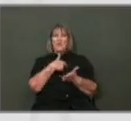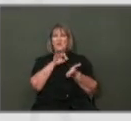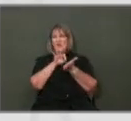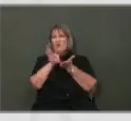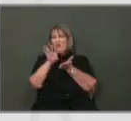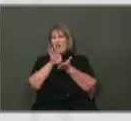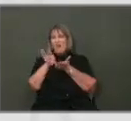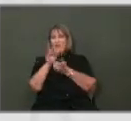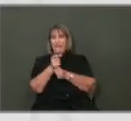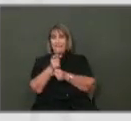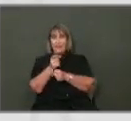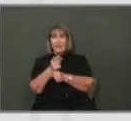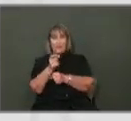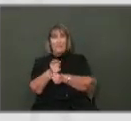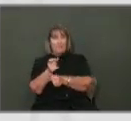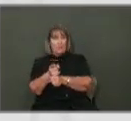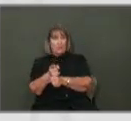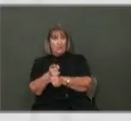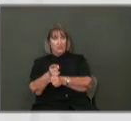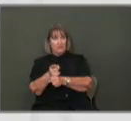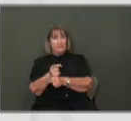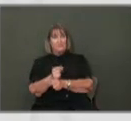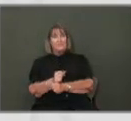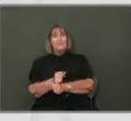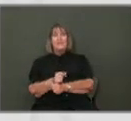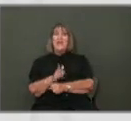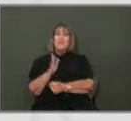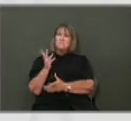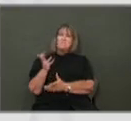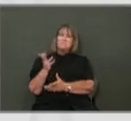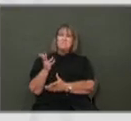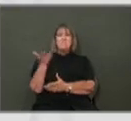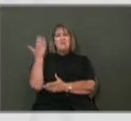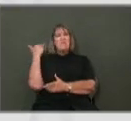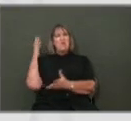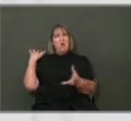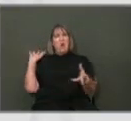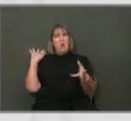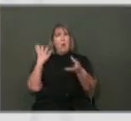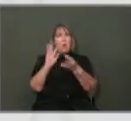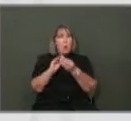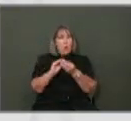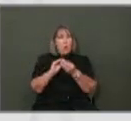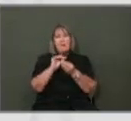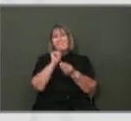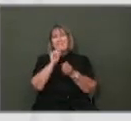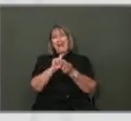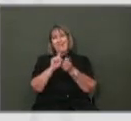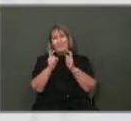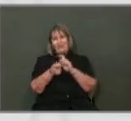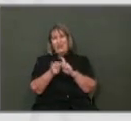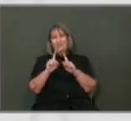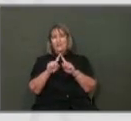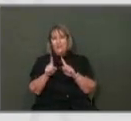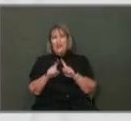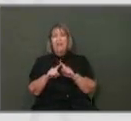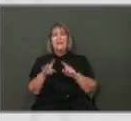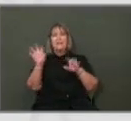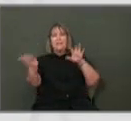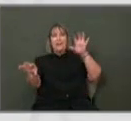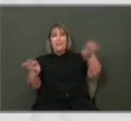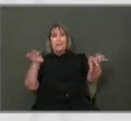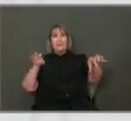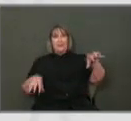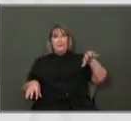year, and if you look at that point-in-time count, it really hadn't changed in terms of total, but every side of town, every